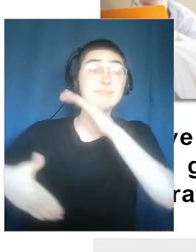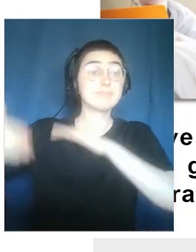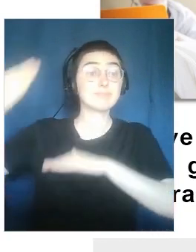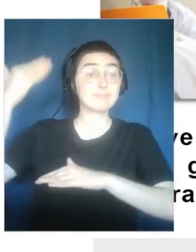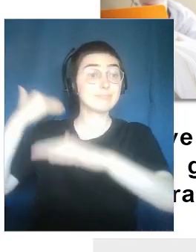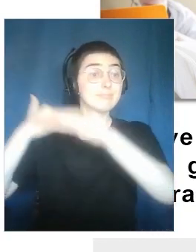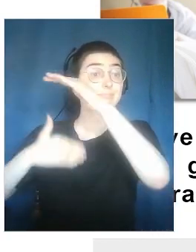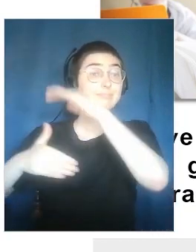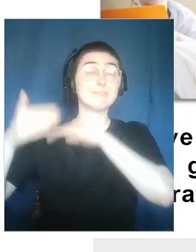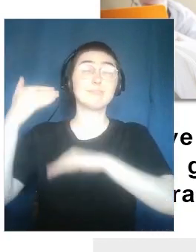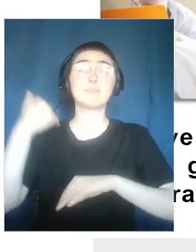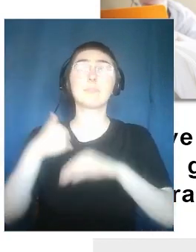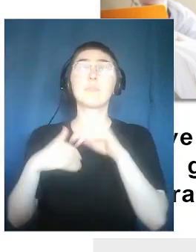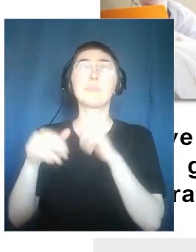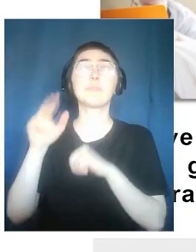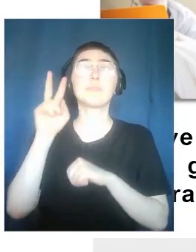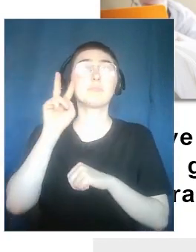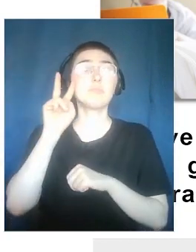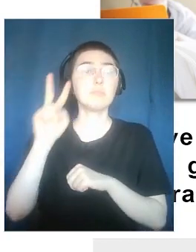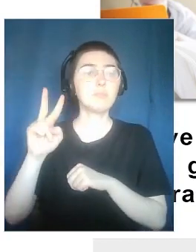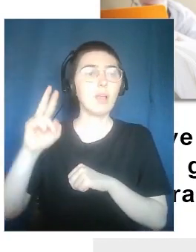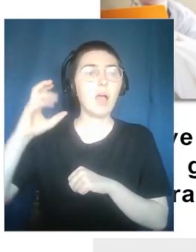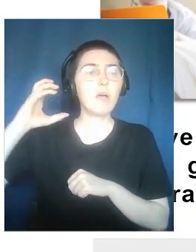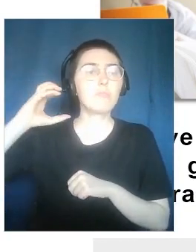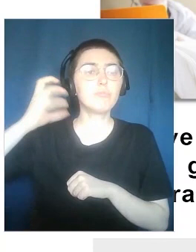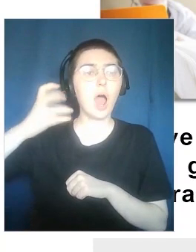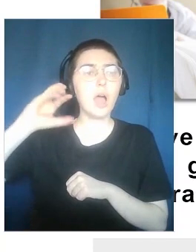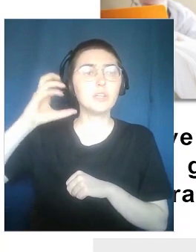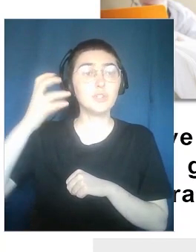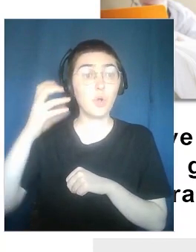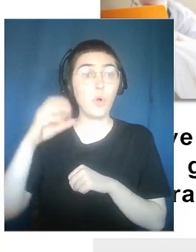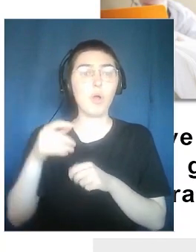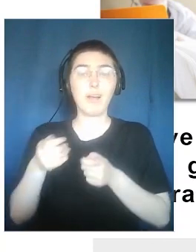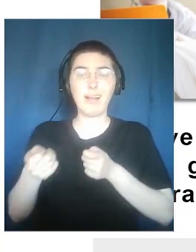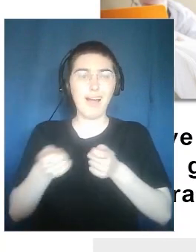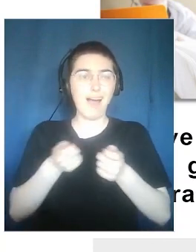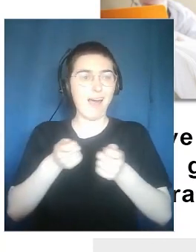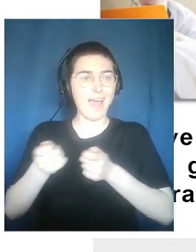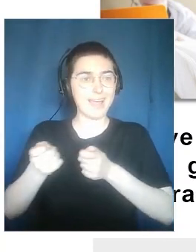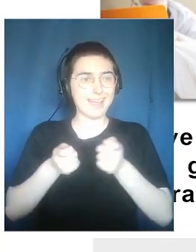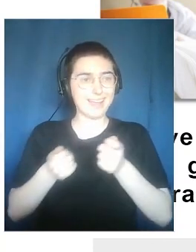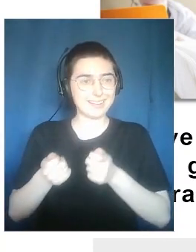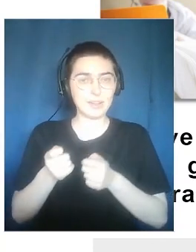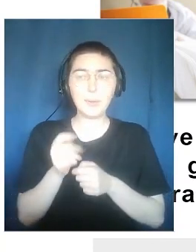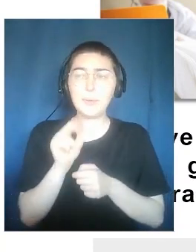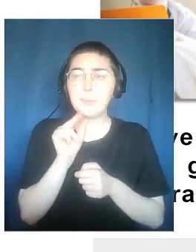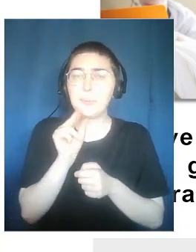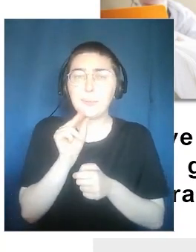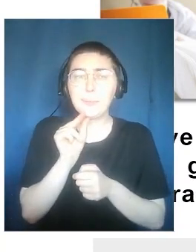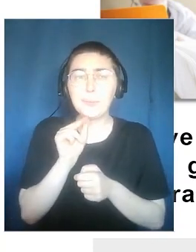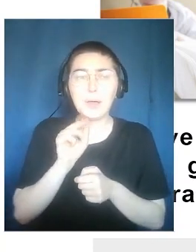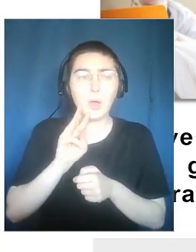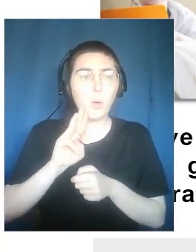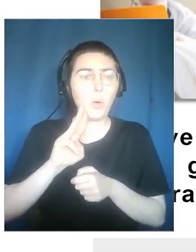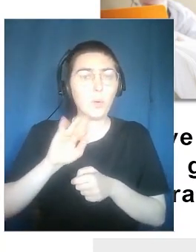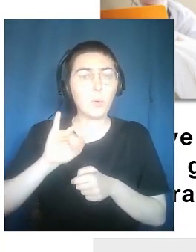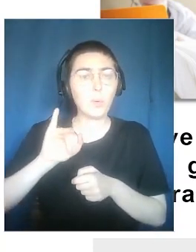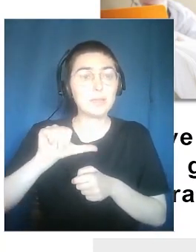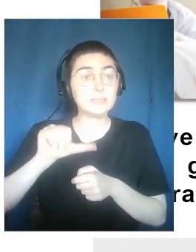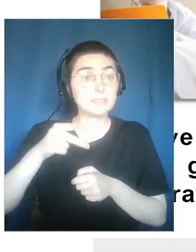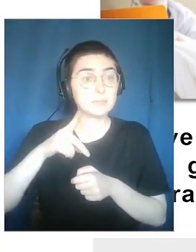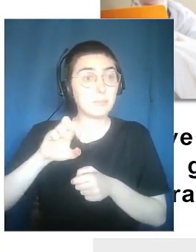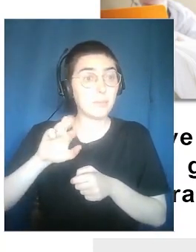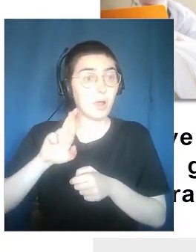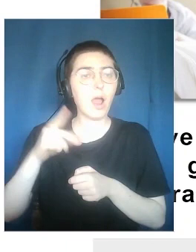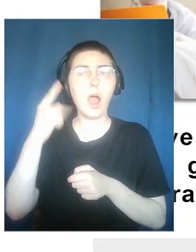experience that I observed over those years. The first radio guides. I had a